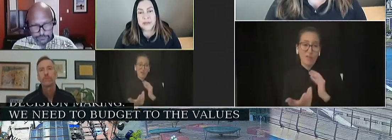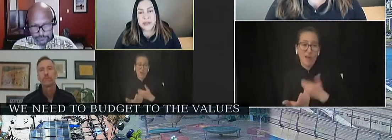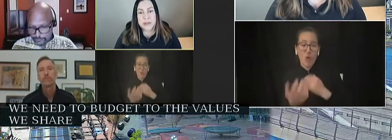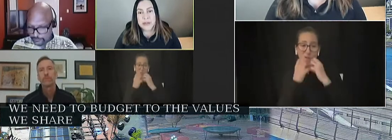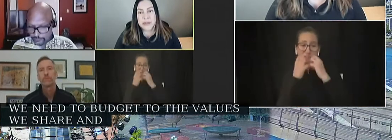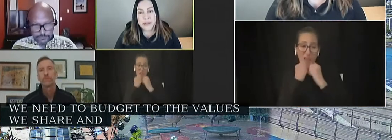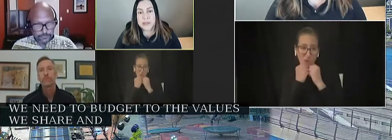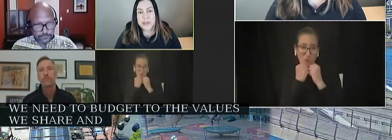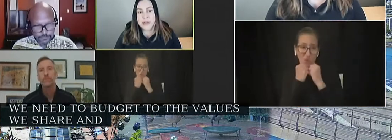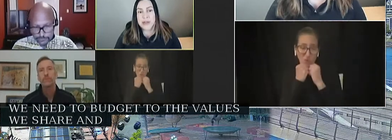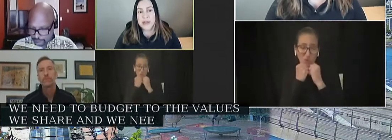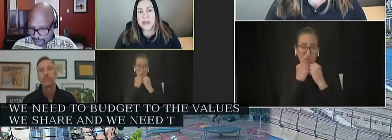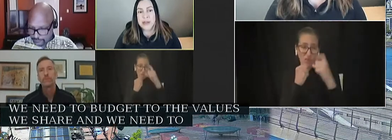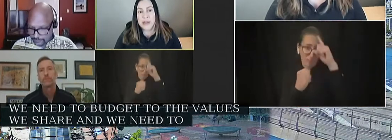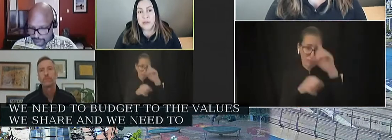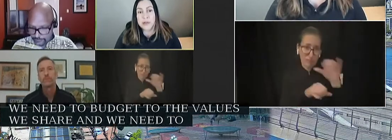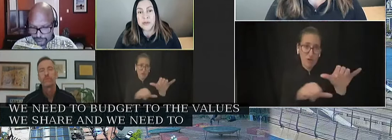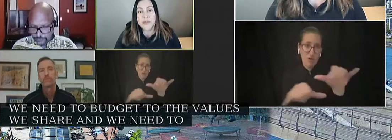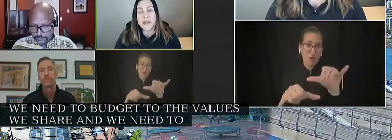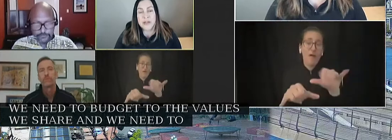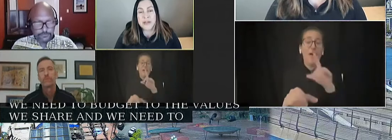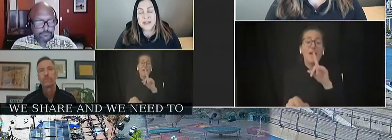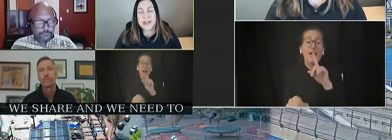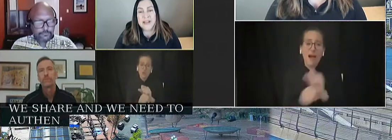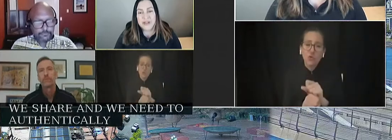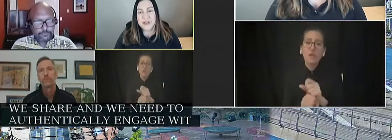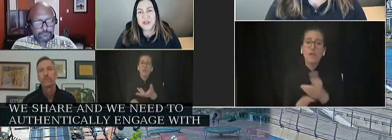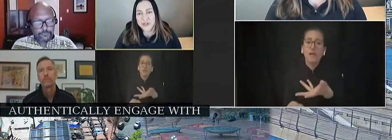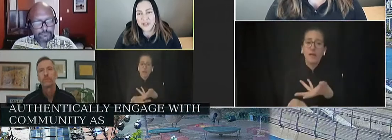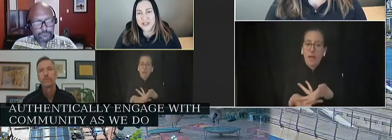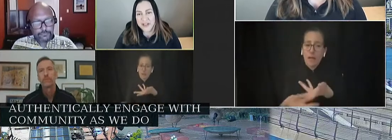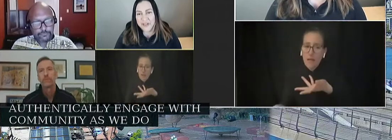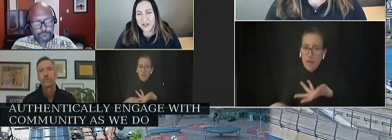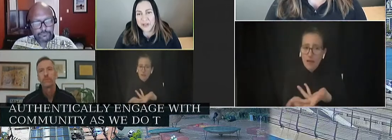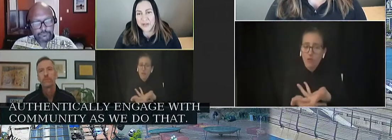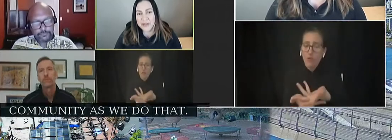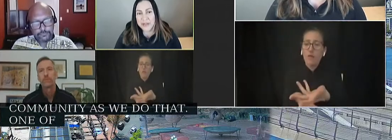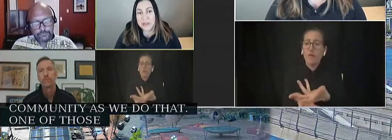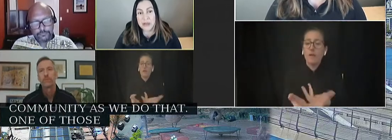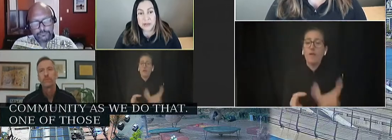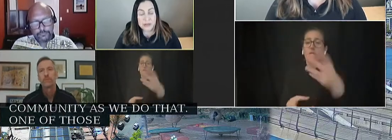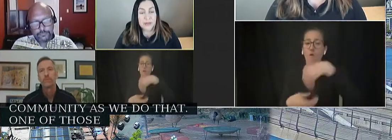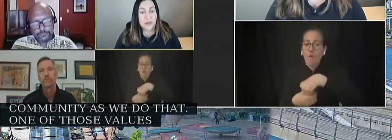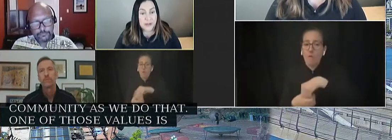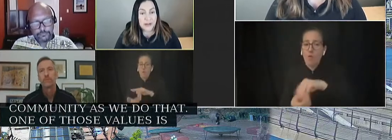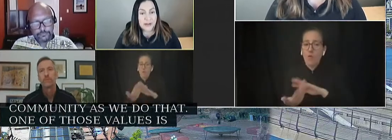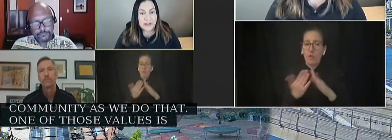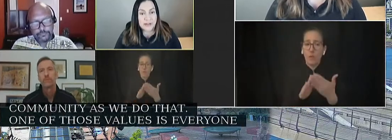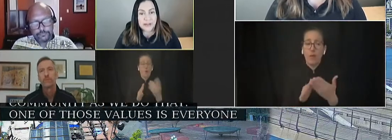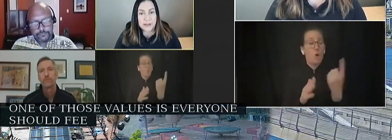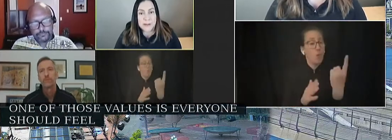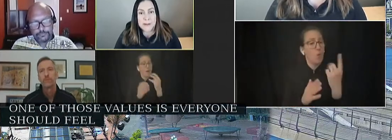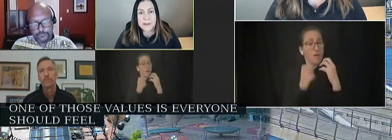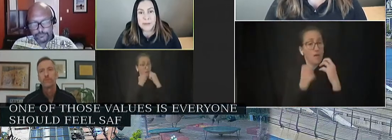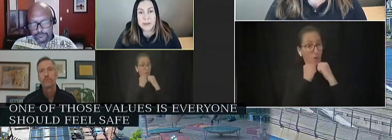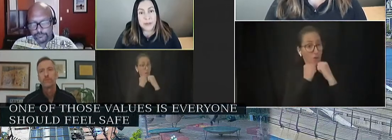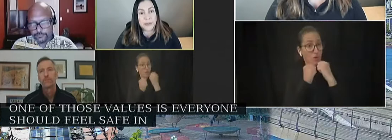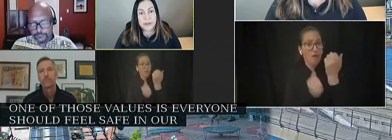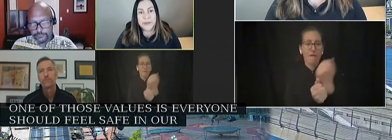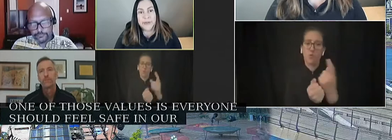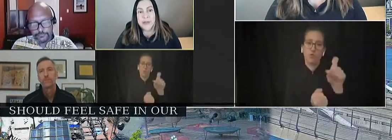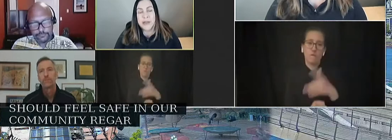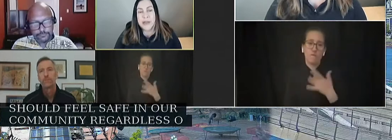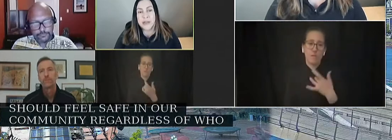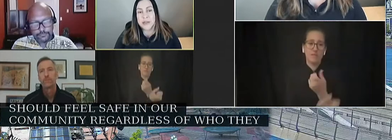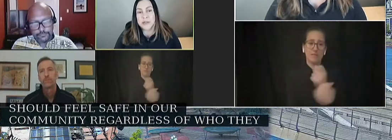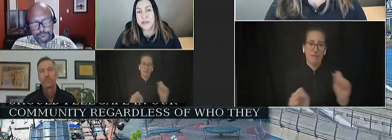engage with community as we do that. And one of those values is that everyone should feel safe in our community regardless of who they are and